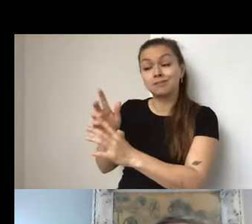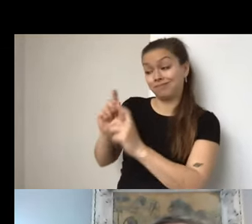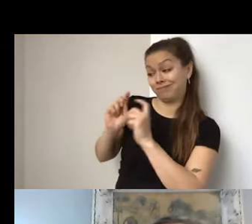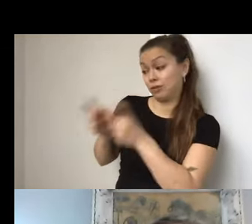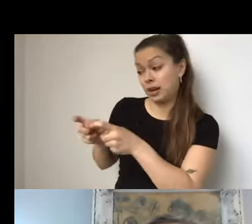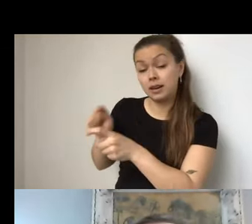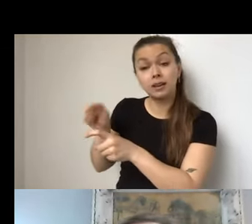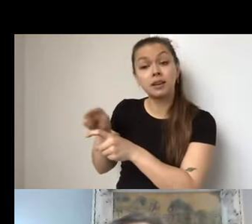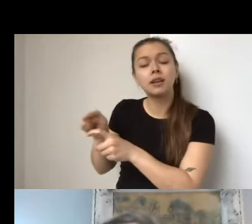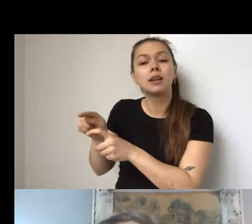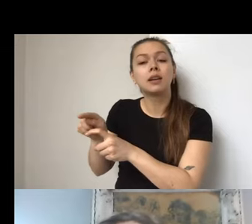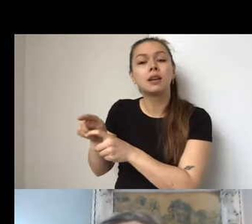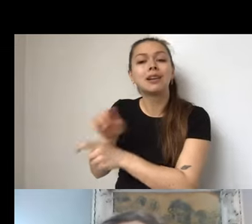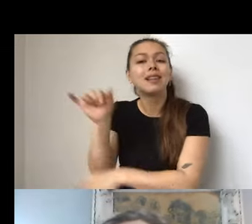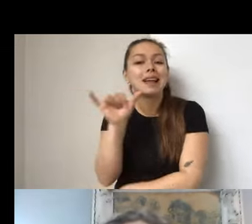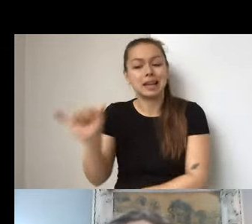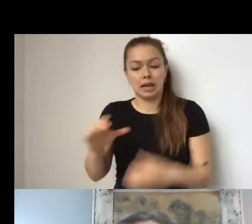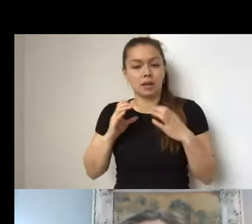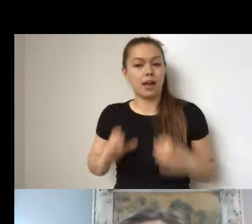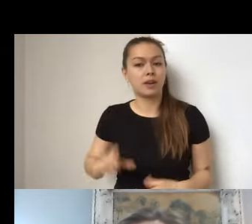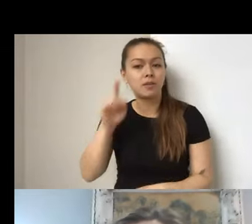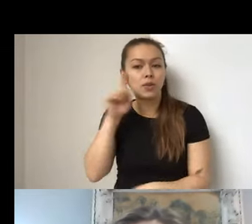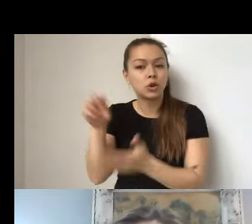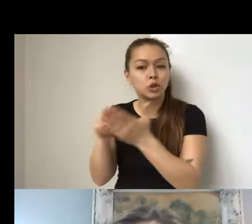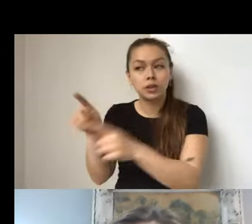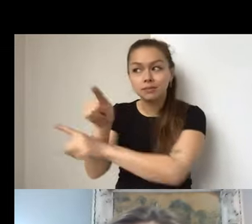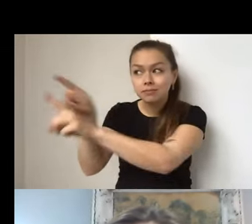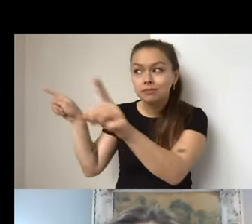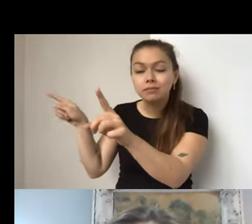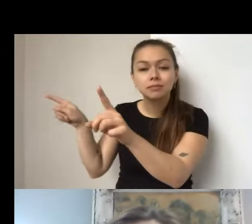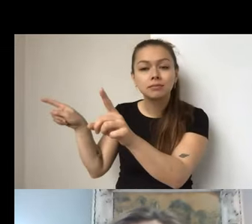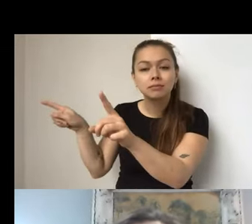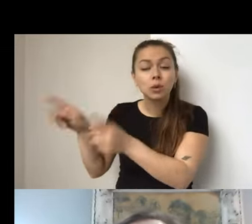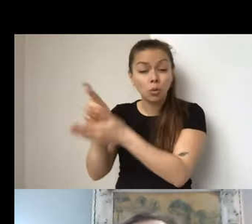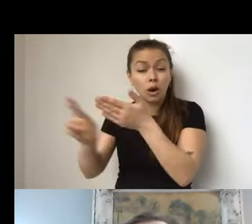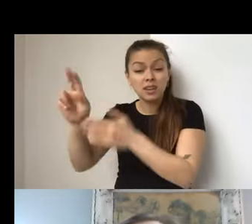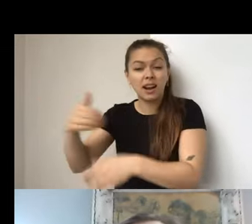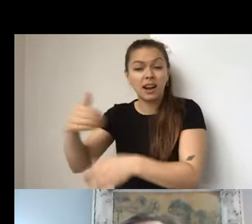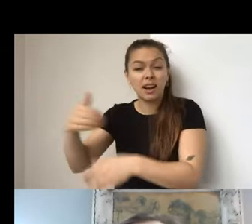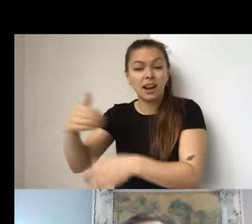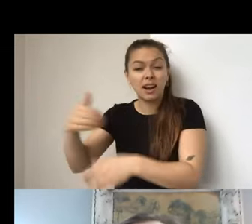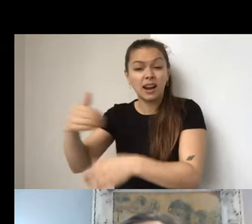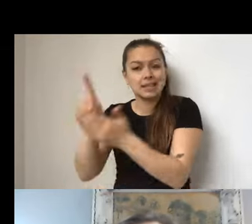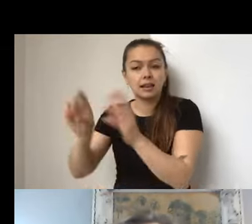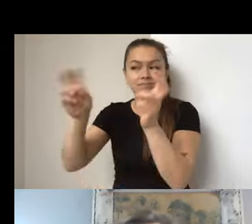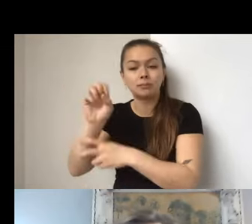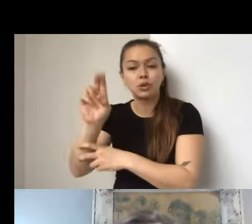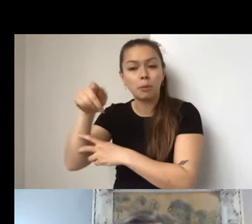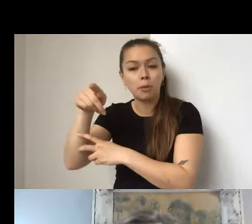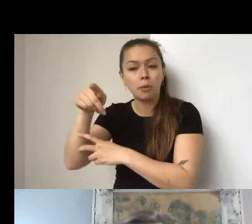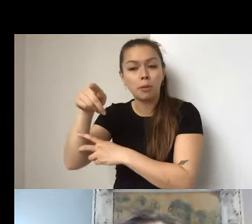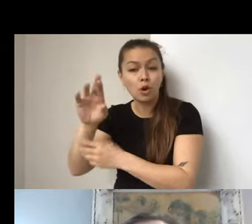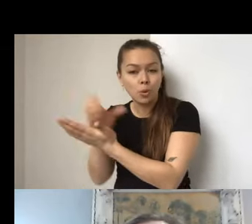in the design super course, design solutions super course at bringing your challenges